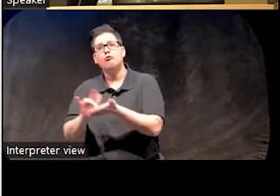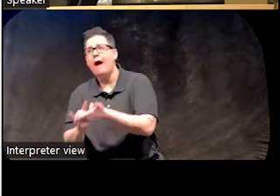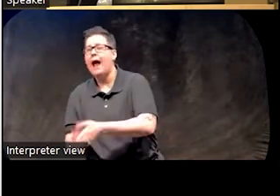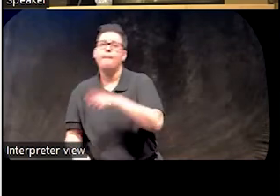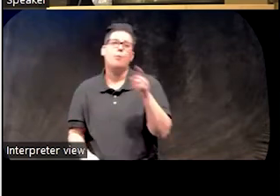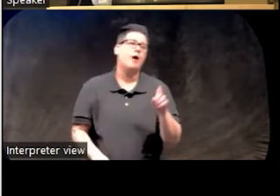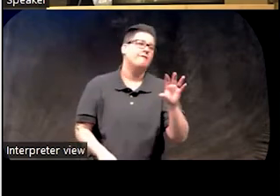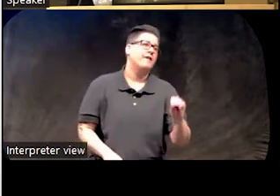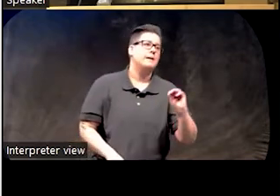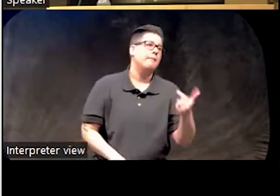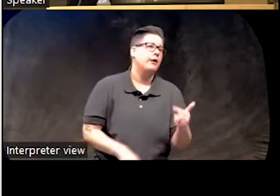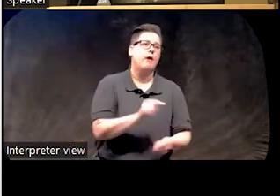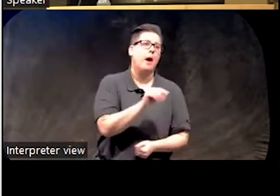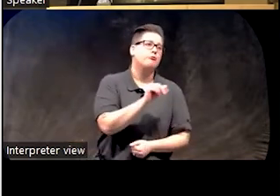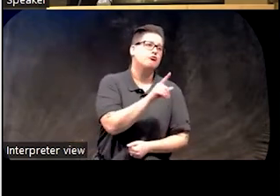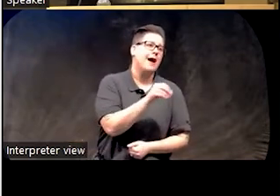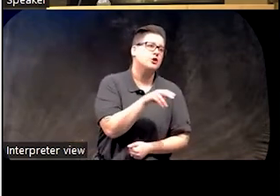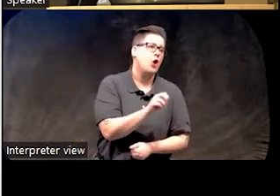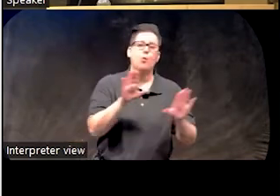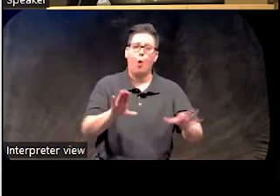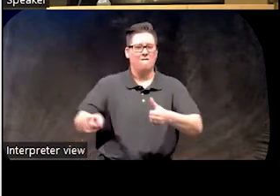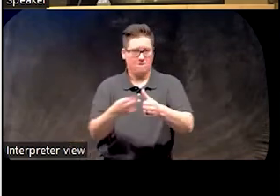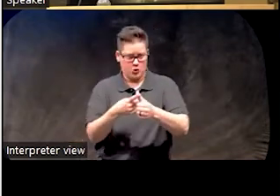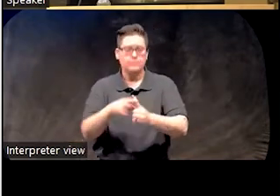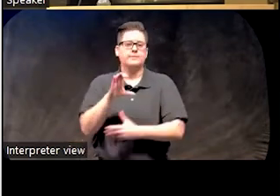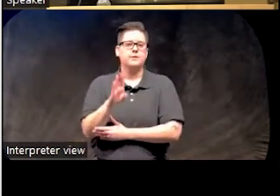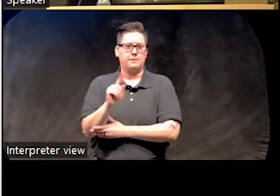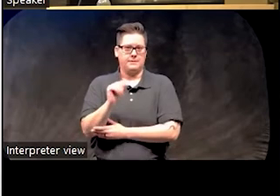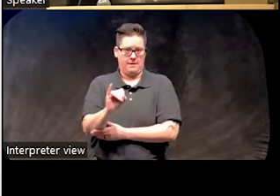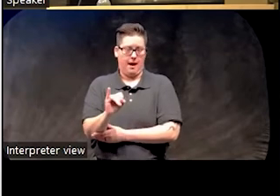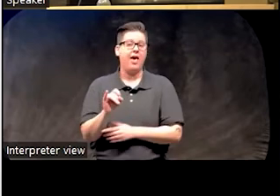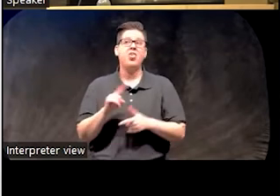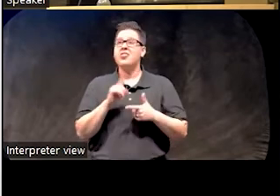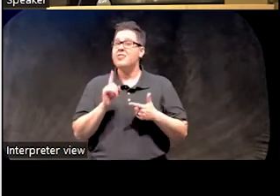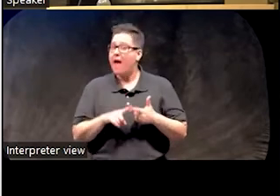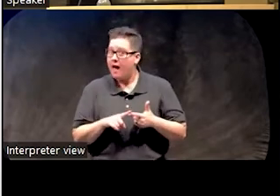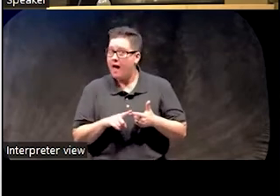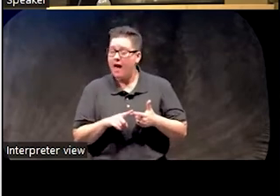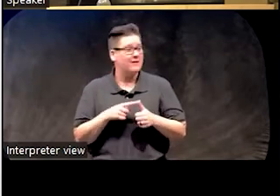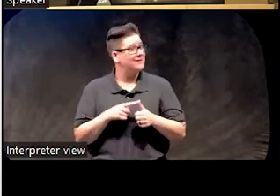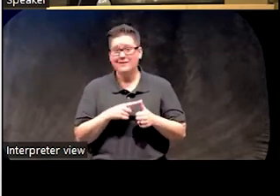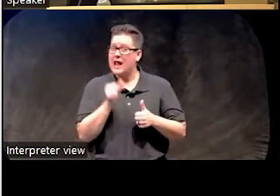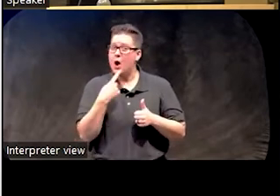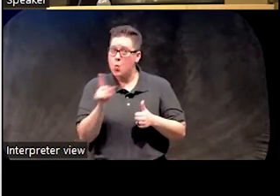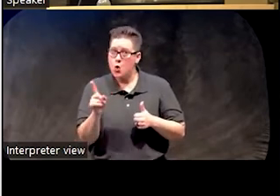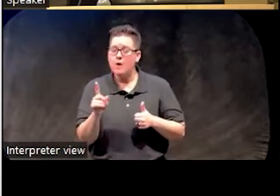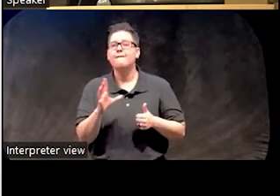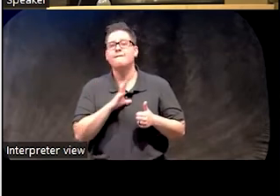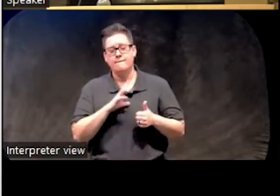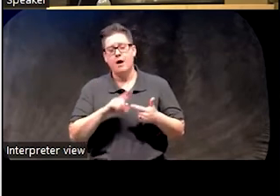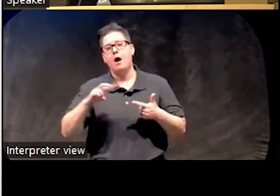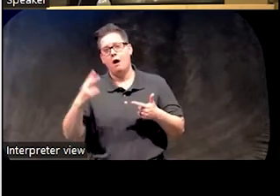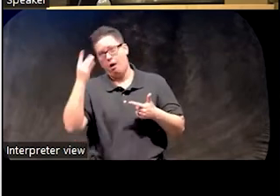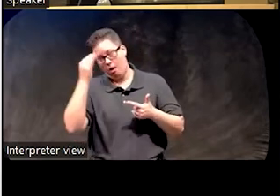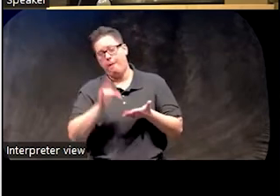150 milligrams of trazodone. No. First, you start with CBT for insomnia. Then, if that doesn't work, second